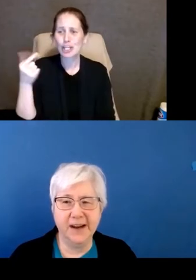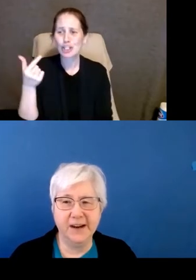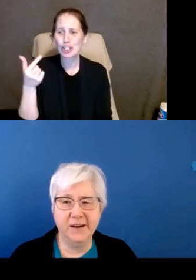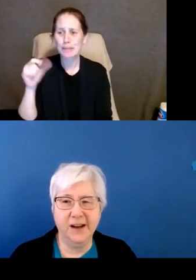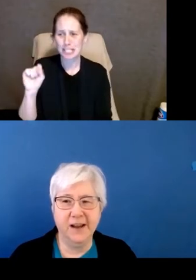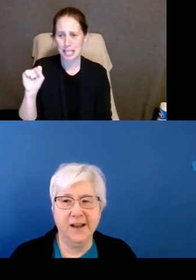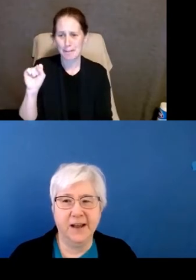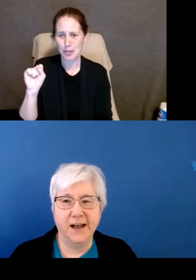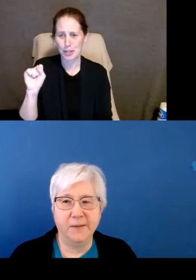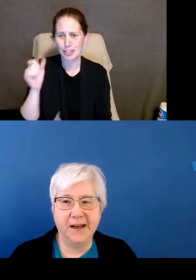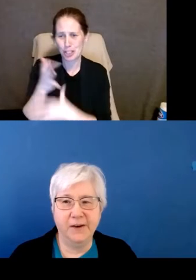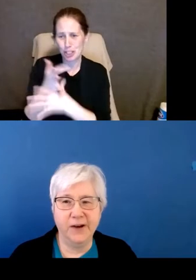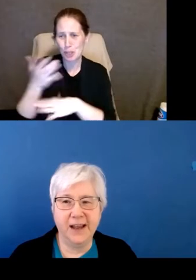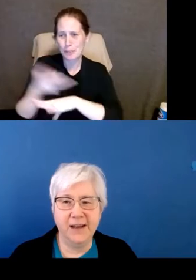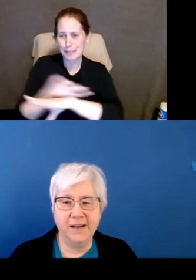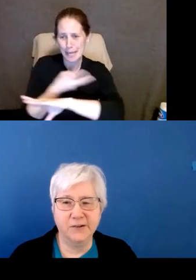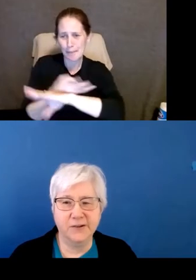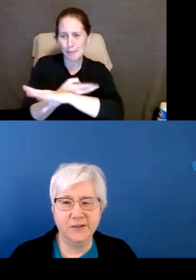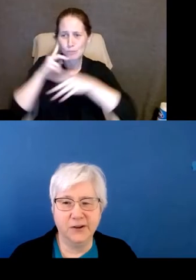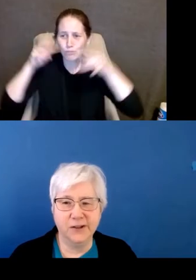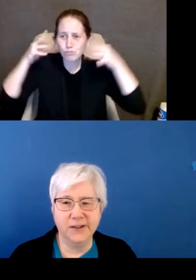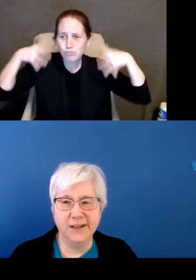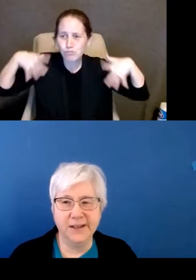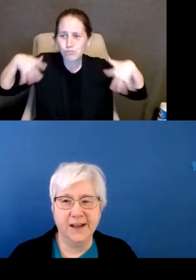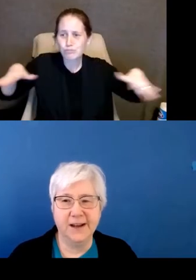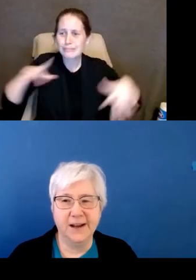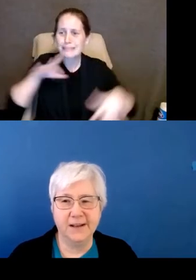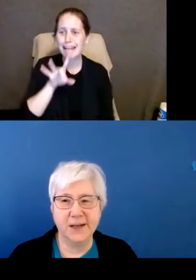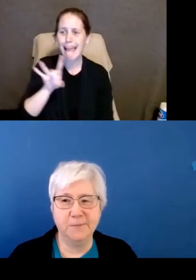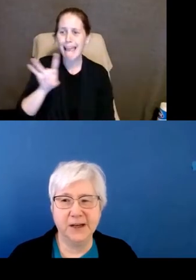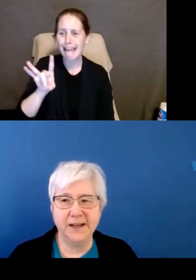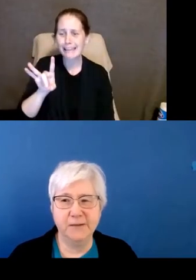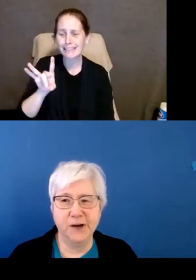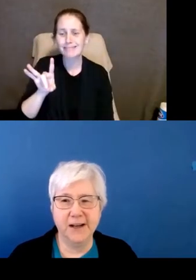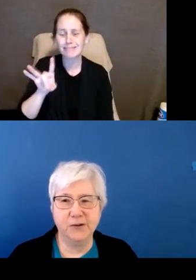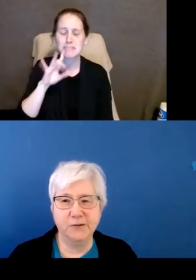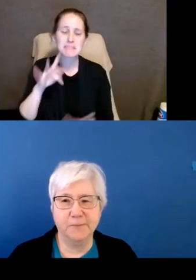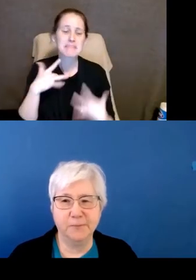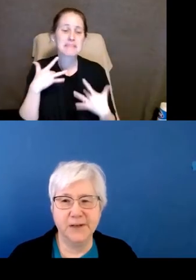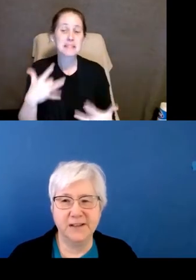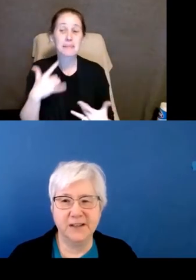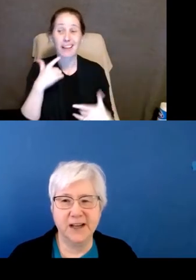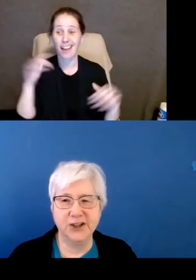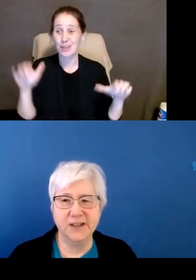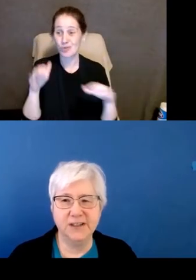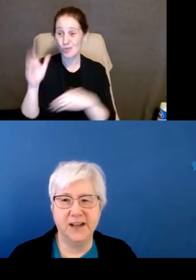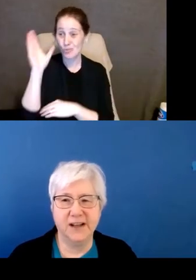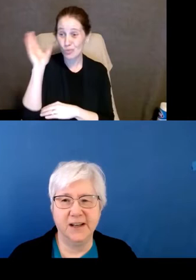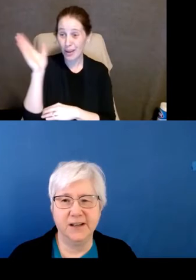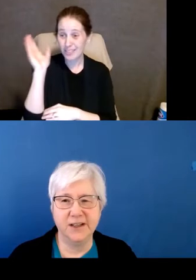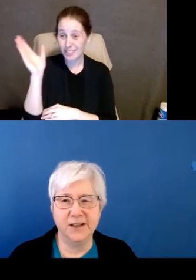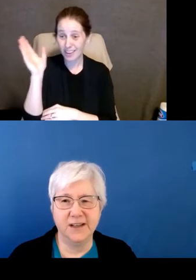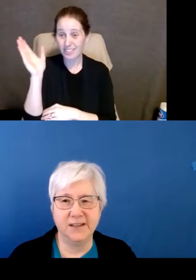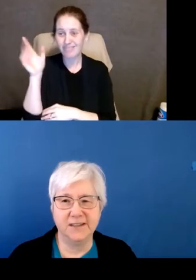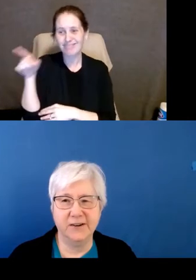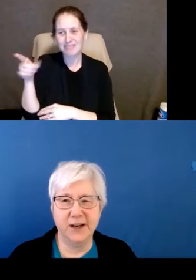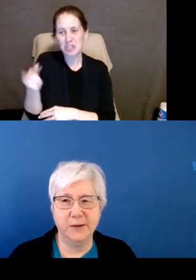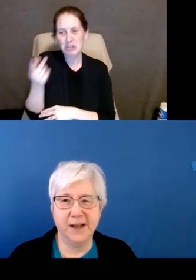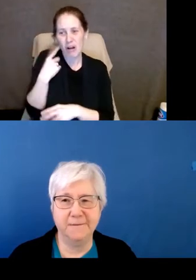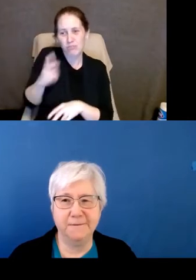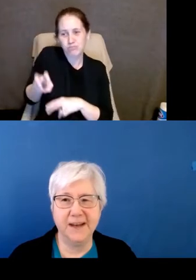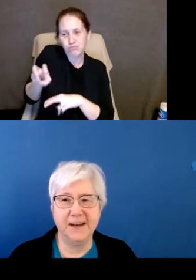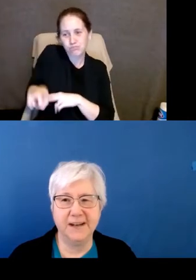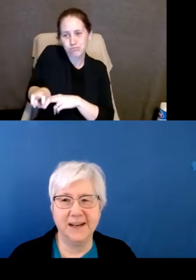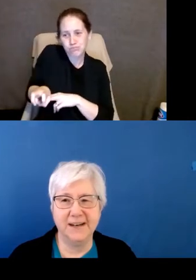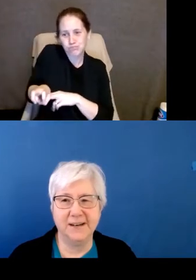long hair, about eight years old. And typically when I do a presentation, she sits down